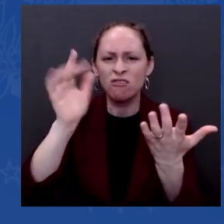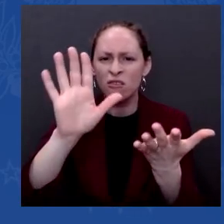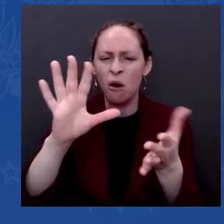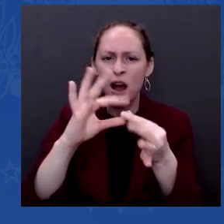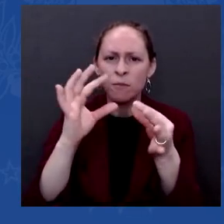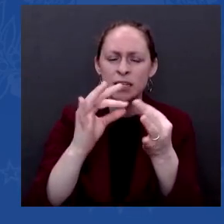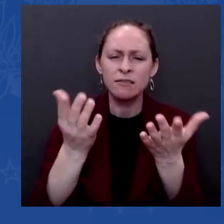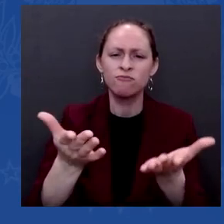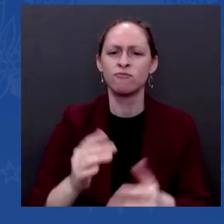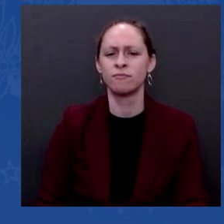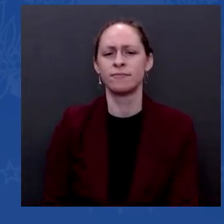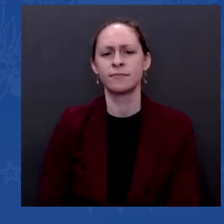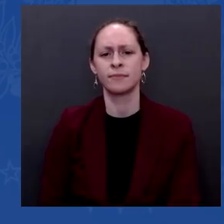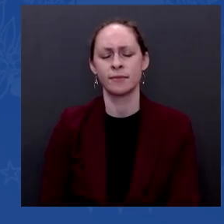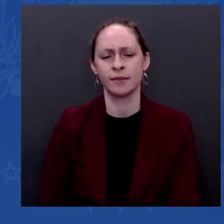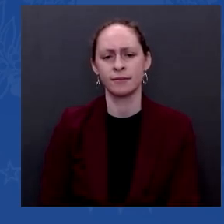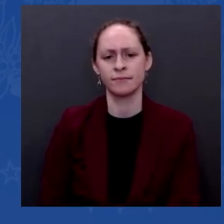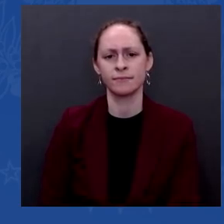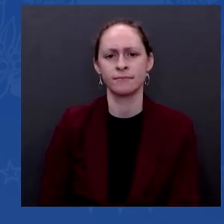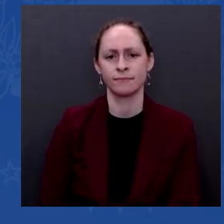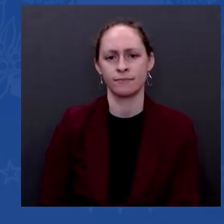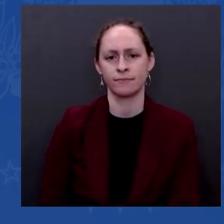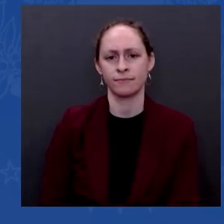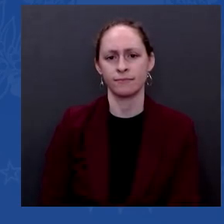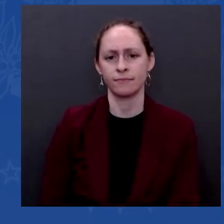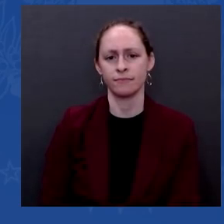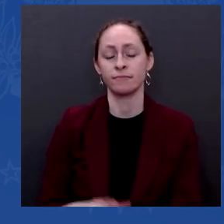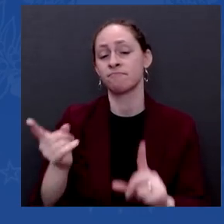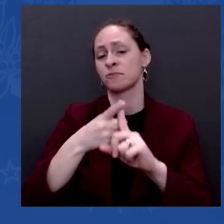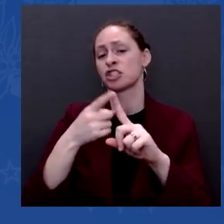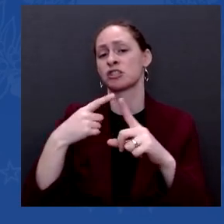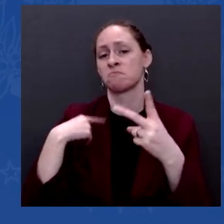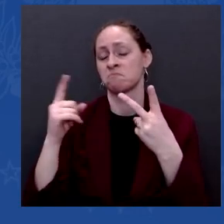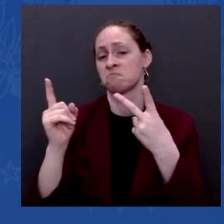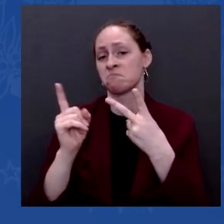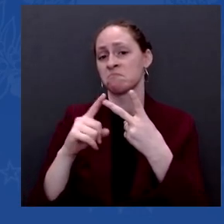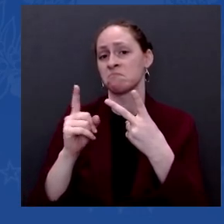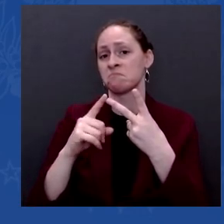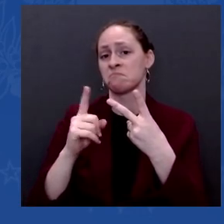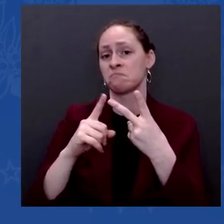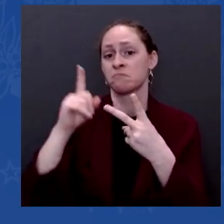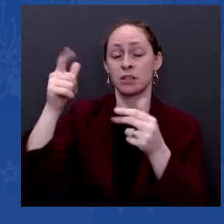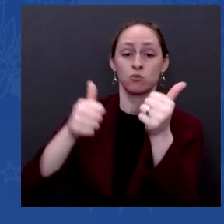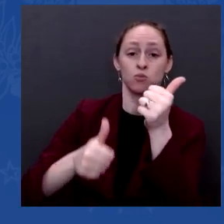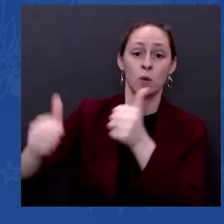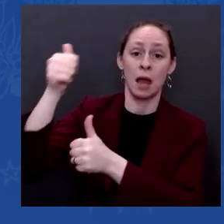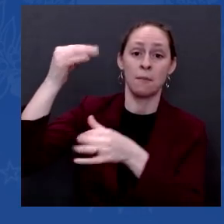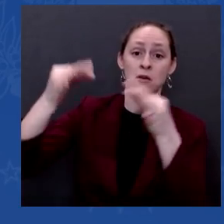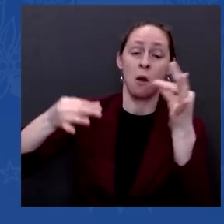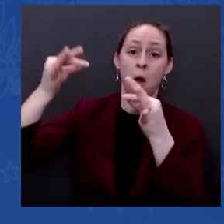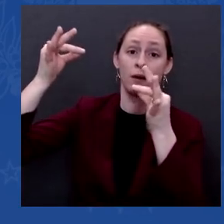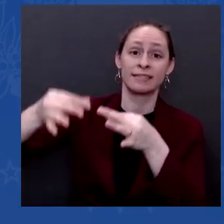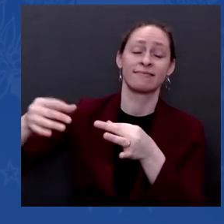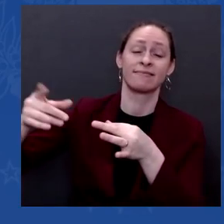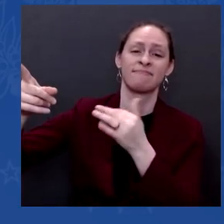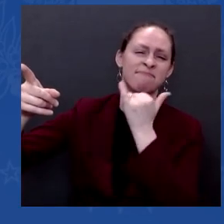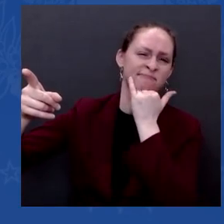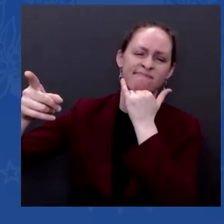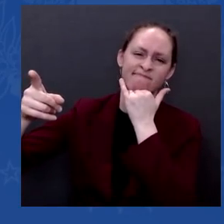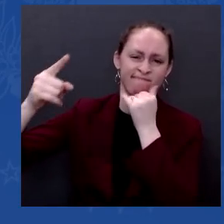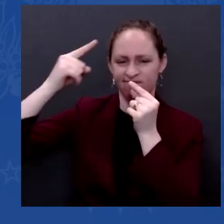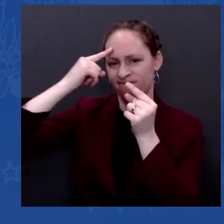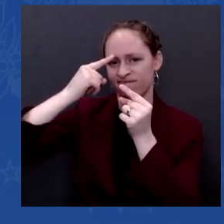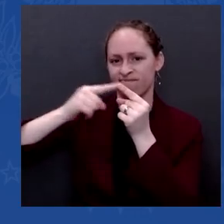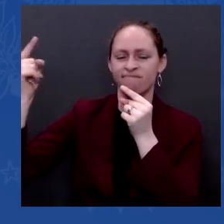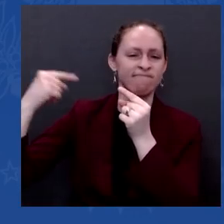decision, I think, was a mistake. But you still see thousands and thousands of people who work for major corporations having to be tested